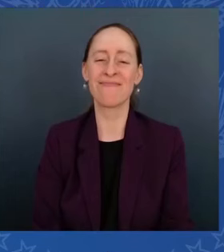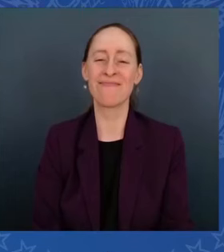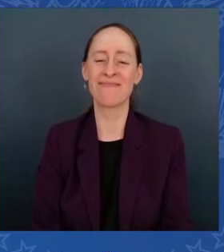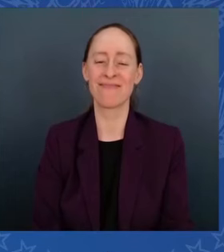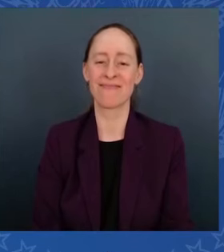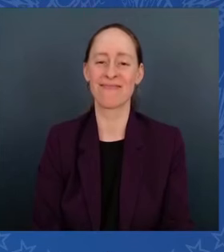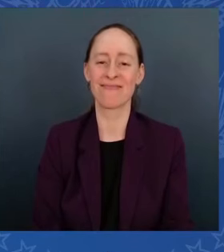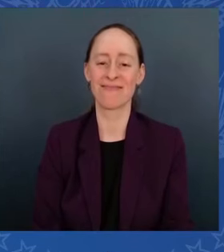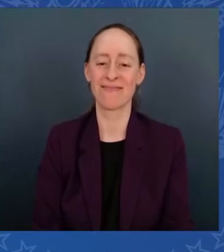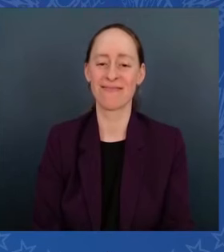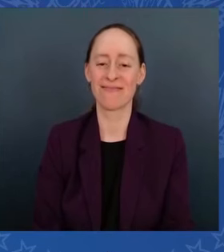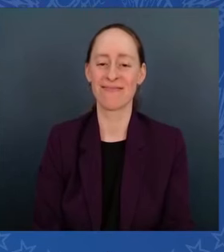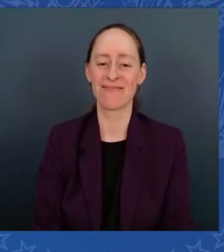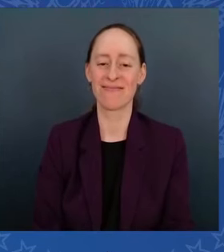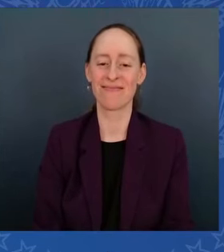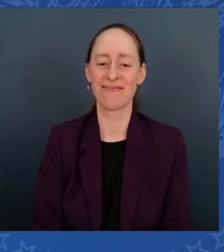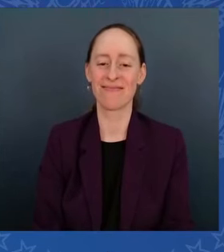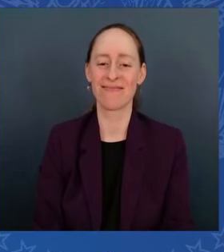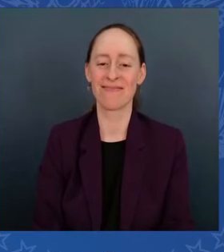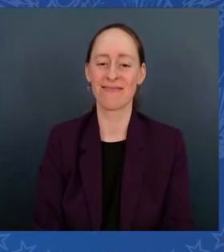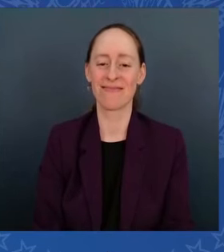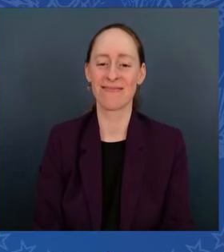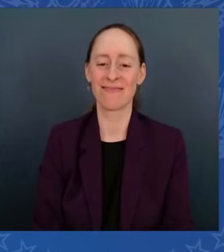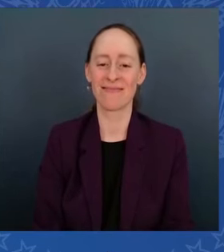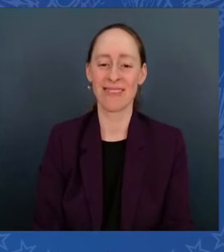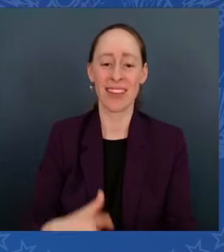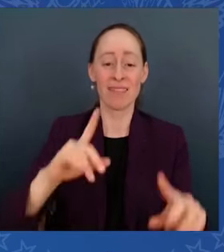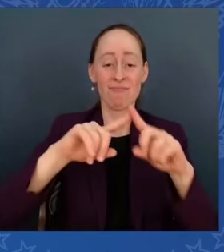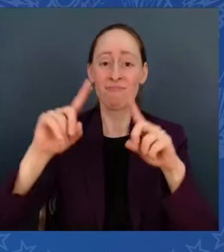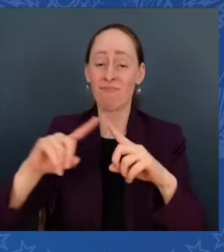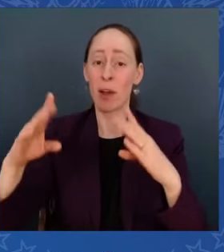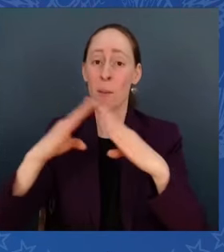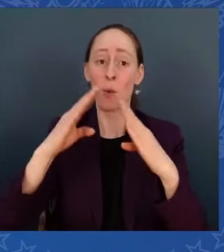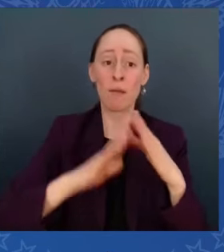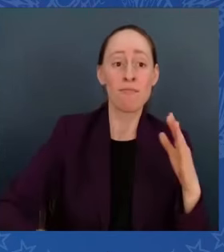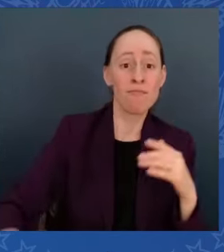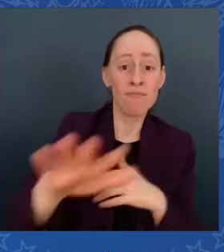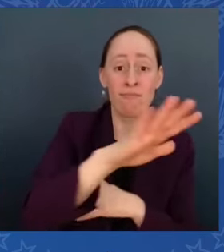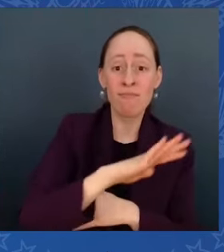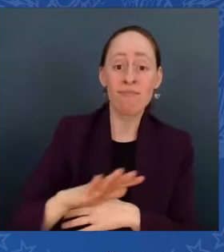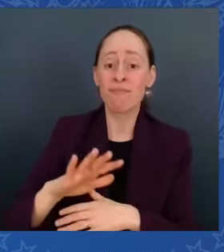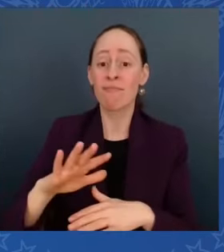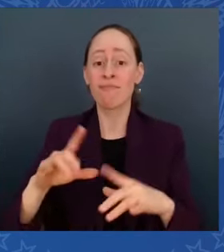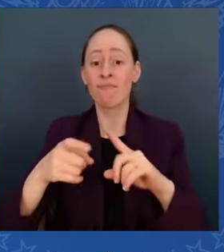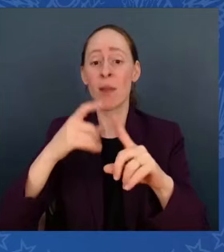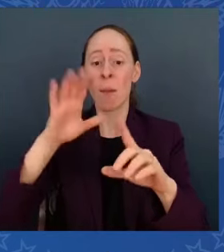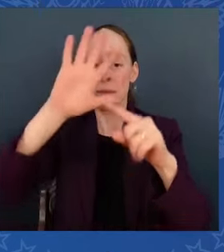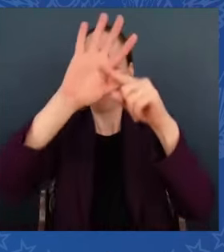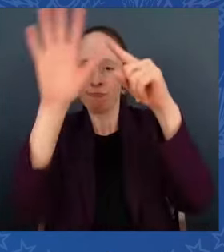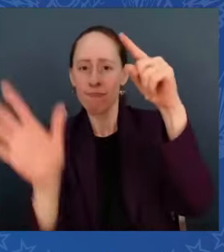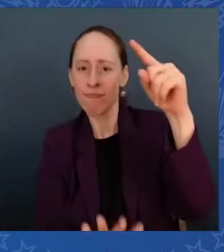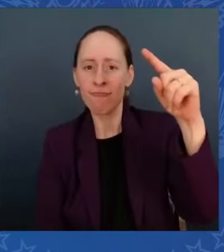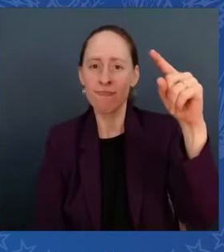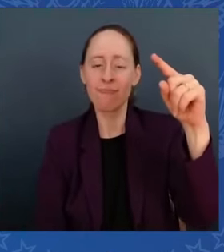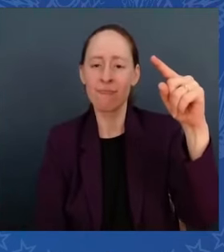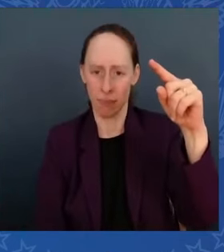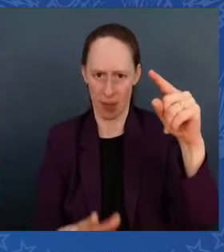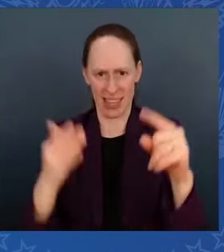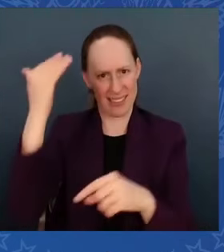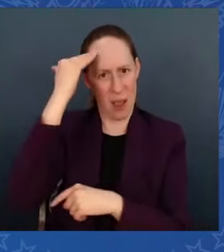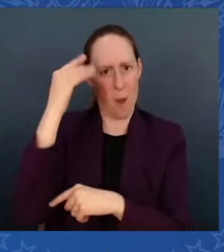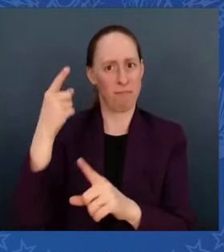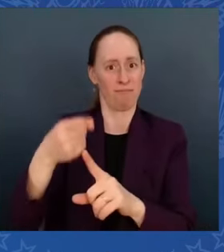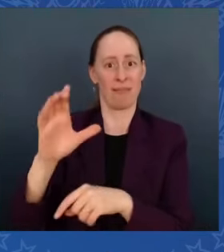Communities across the Cape Fear watershed know too well why this matters. As a consequence of PFAS,